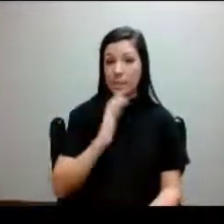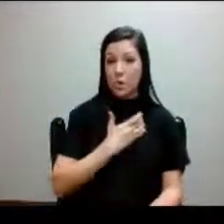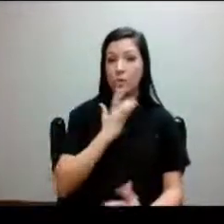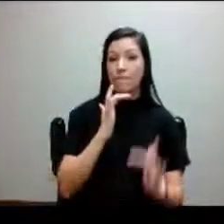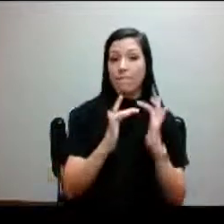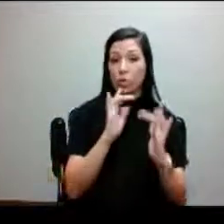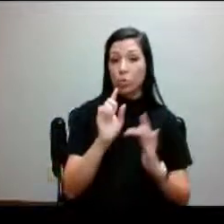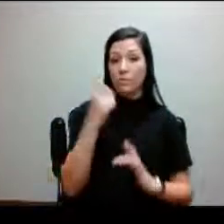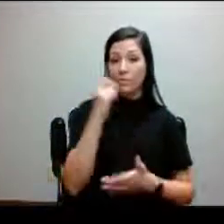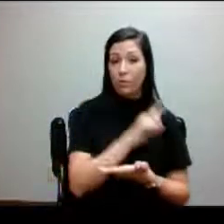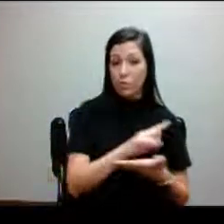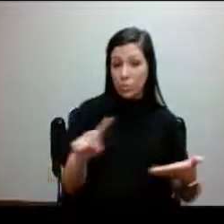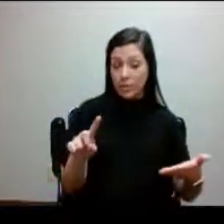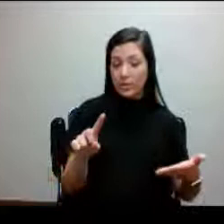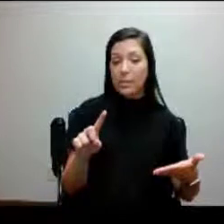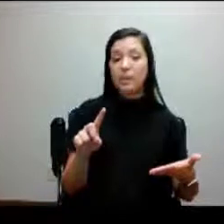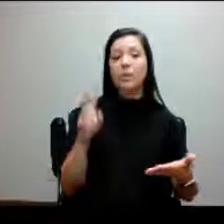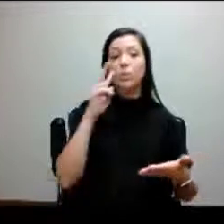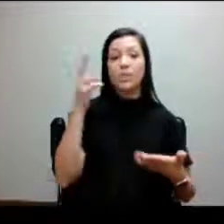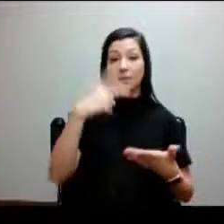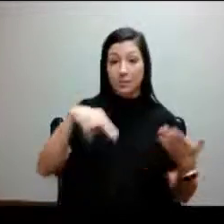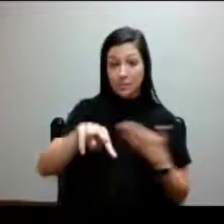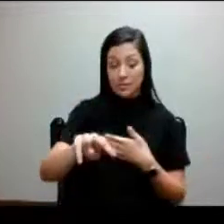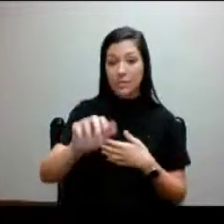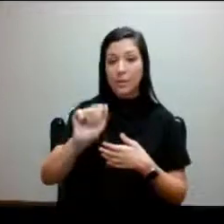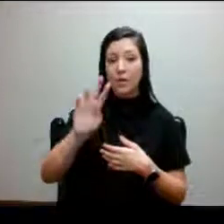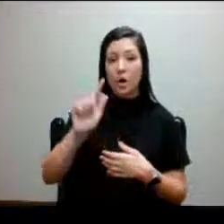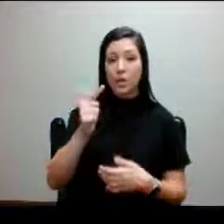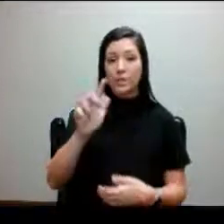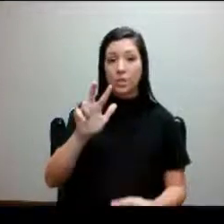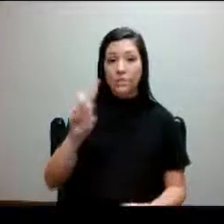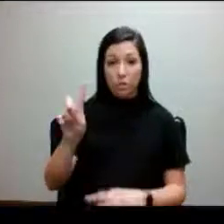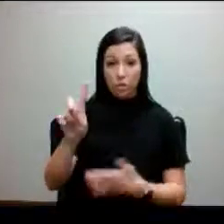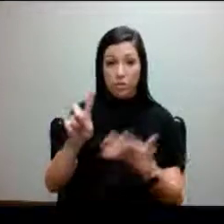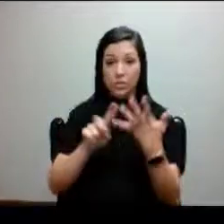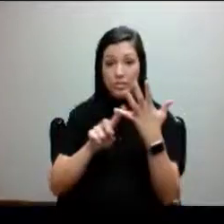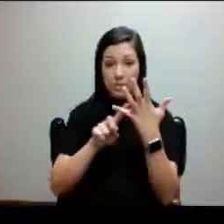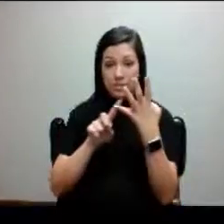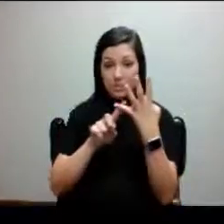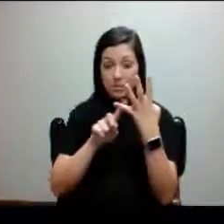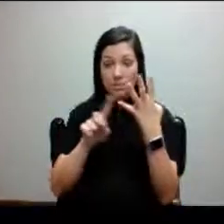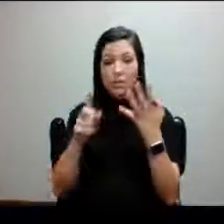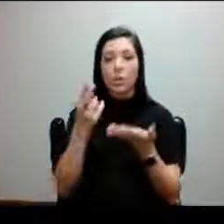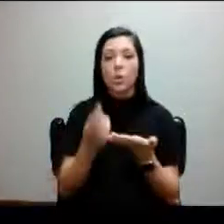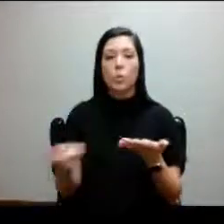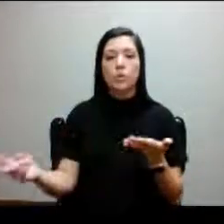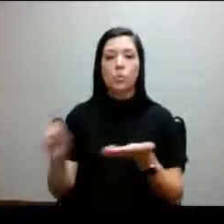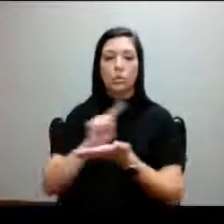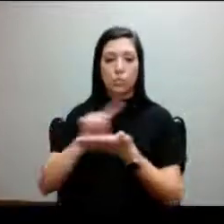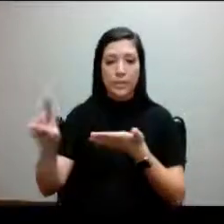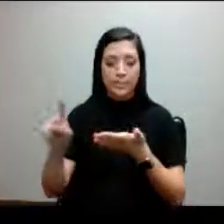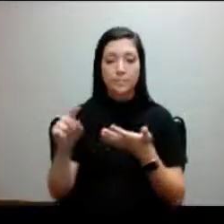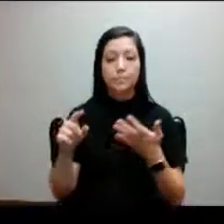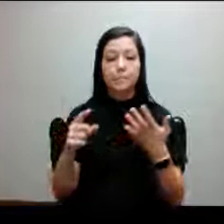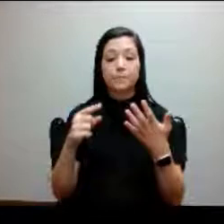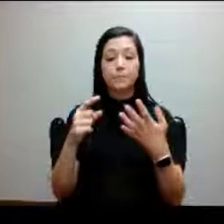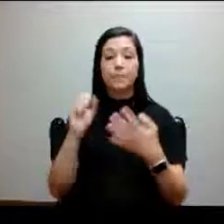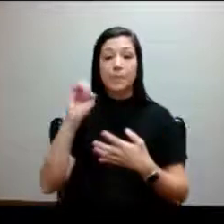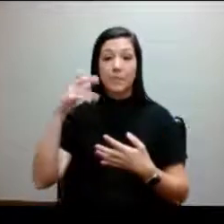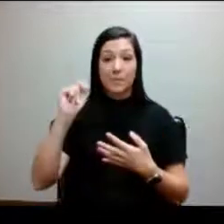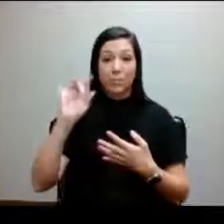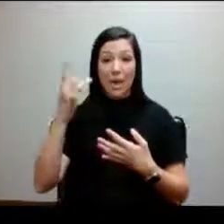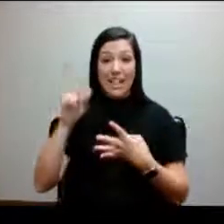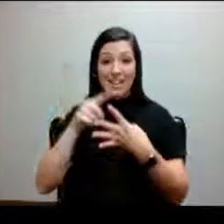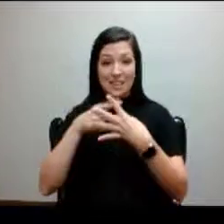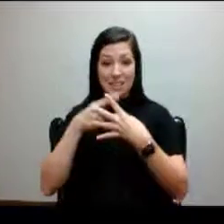you will see the following week, the week of August 31st, a resource week. And then the week of September 8th,